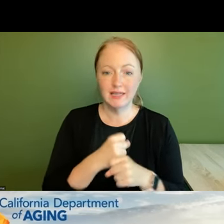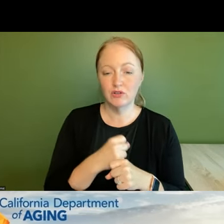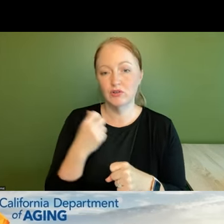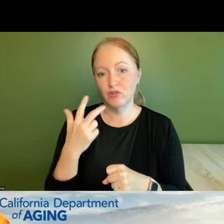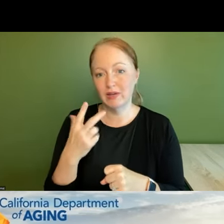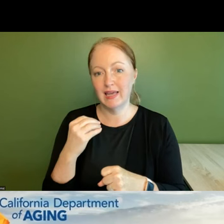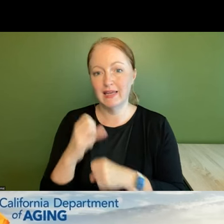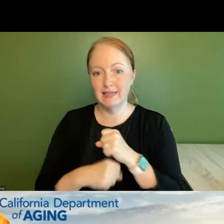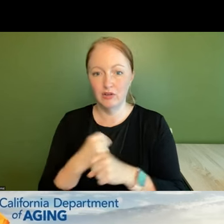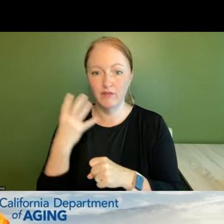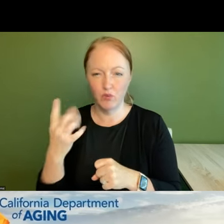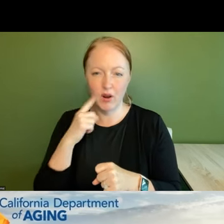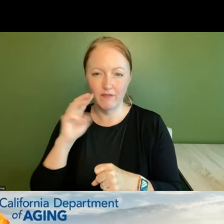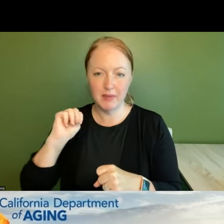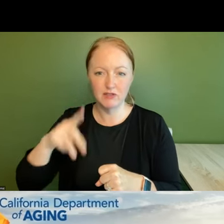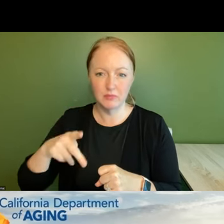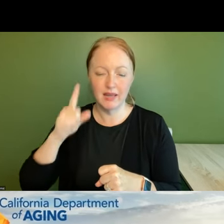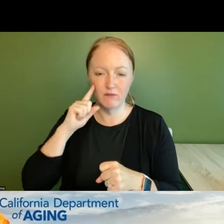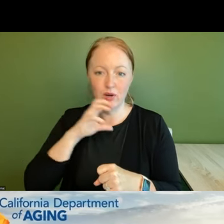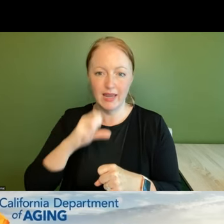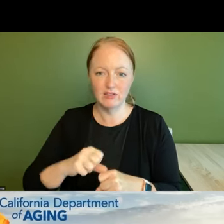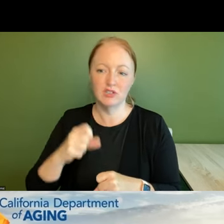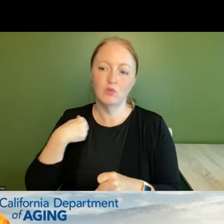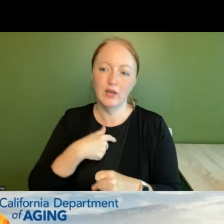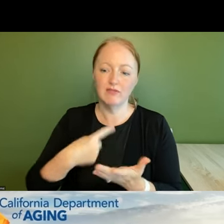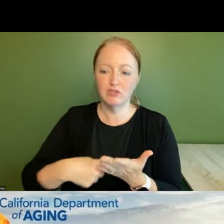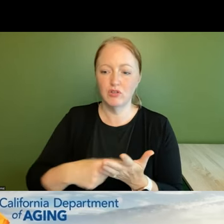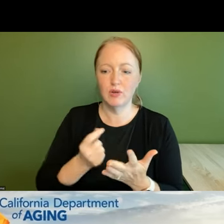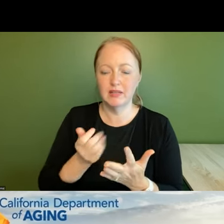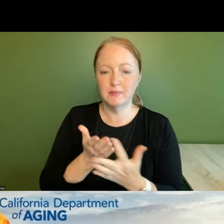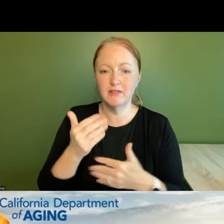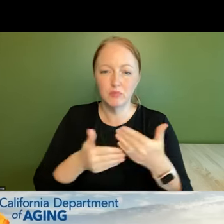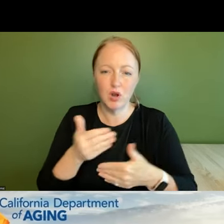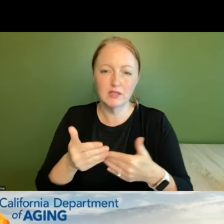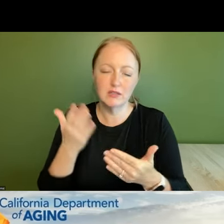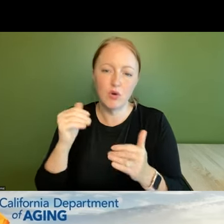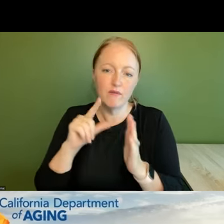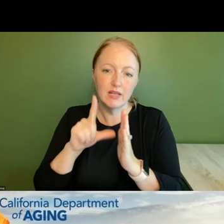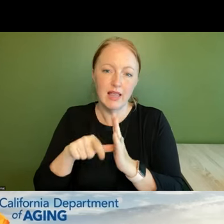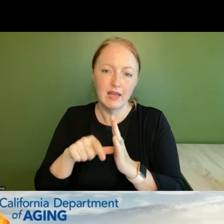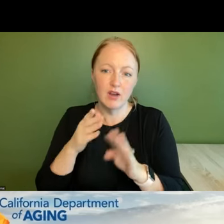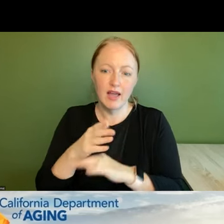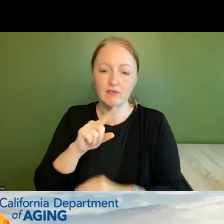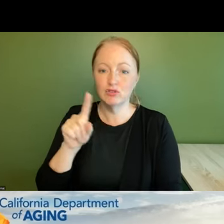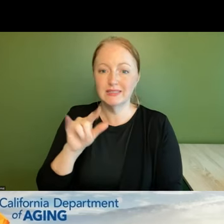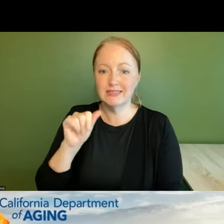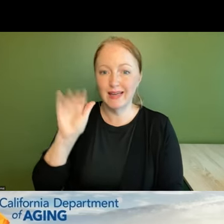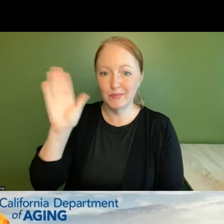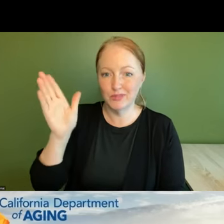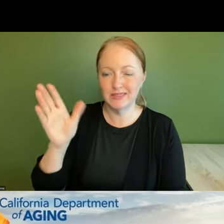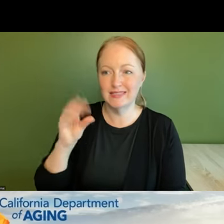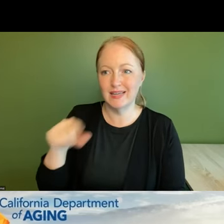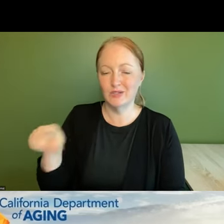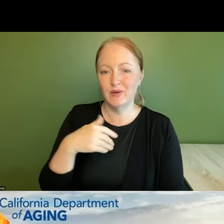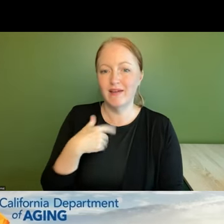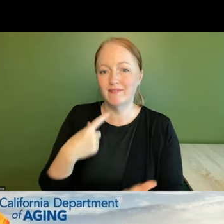master plan for aging and so we'll have to talk through a little bit of process hopefully later on um after zia presents and you have a